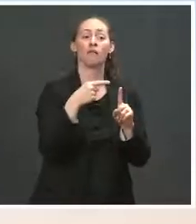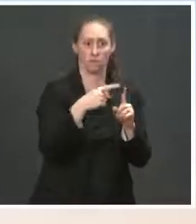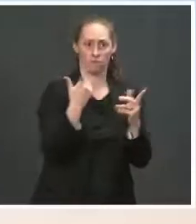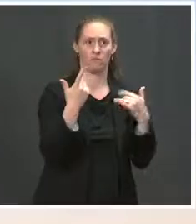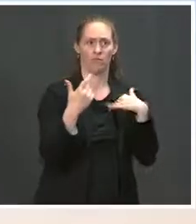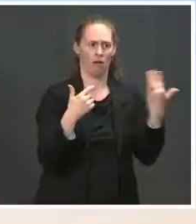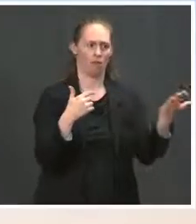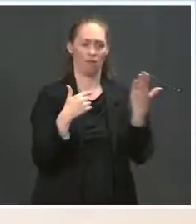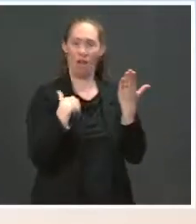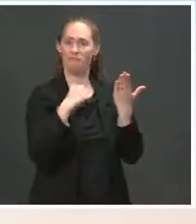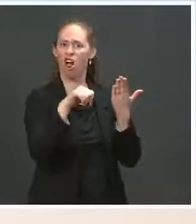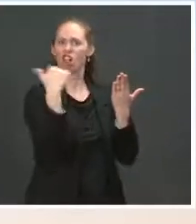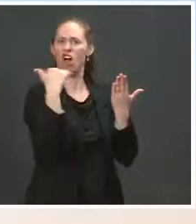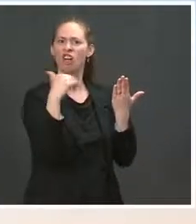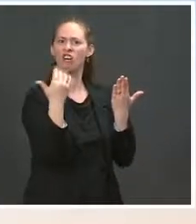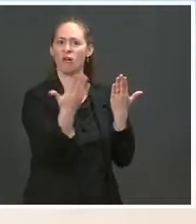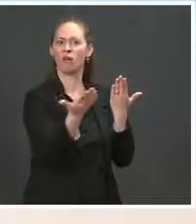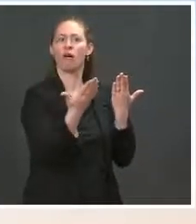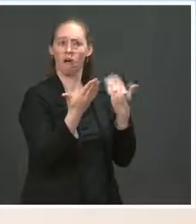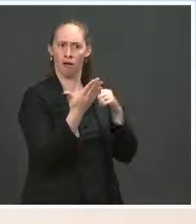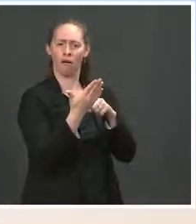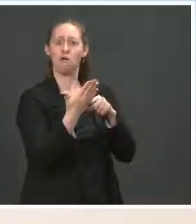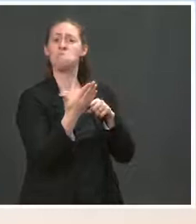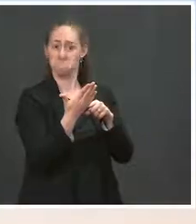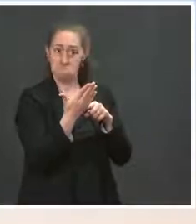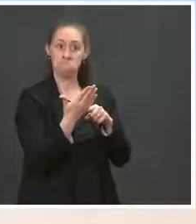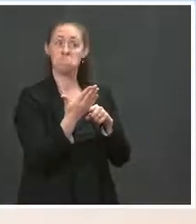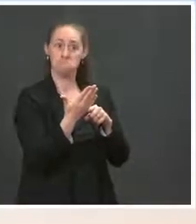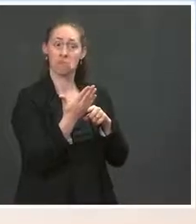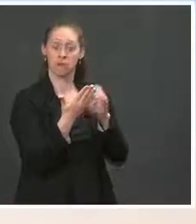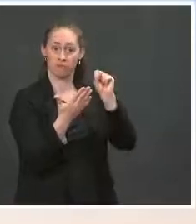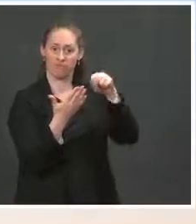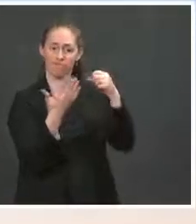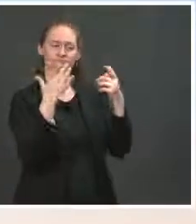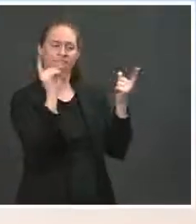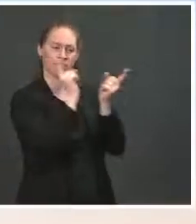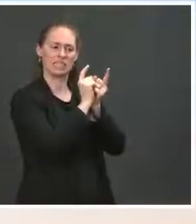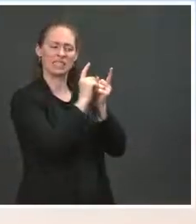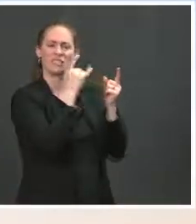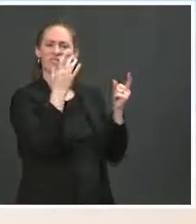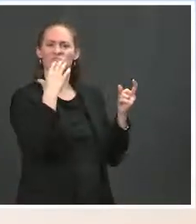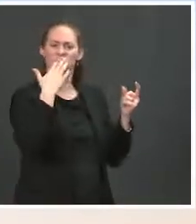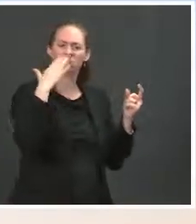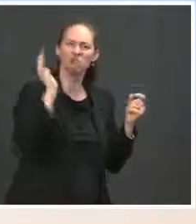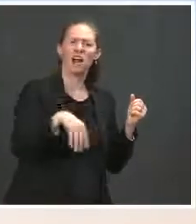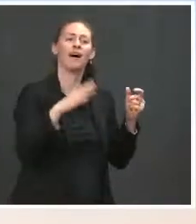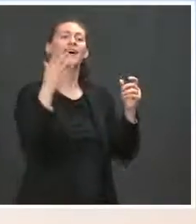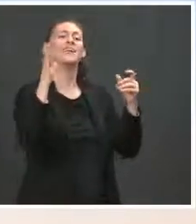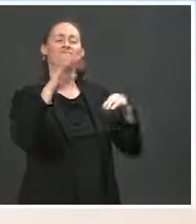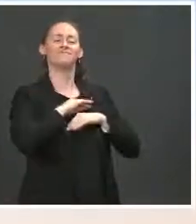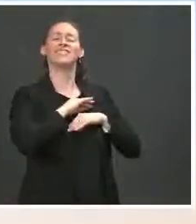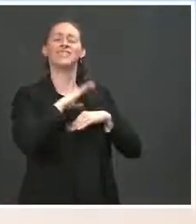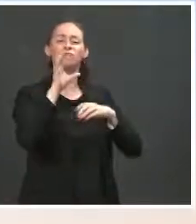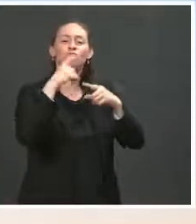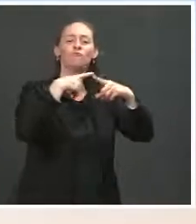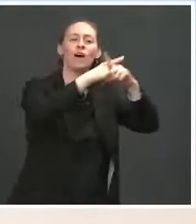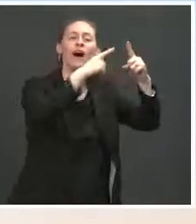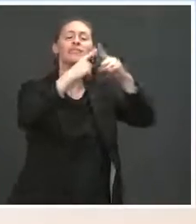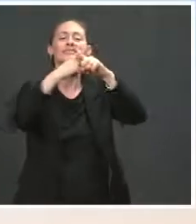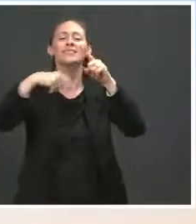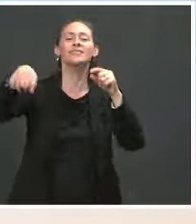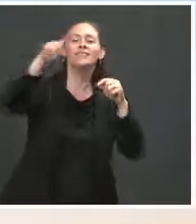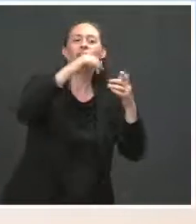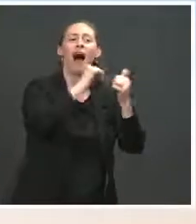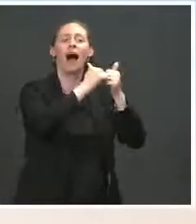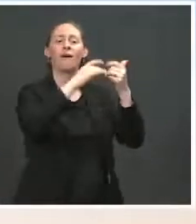was meeting what we felt was a crisis situation, which was getting the pandemic under control, putting millions of Americans back